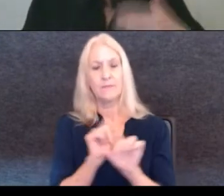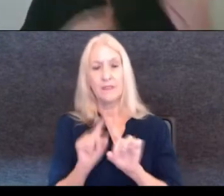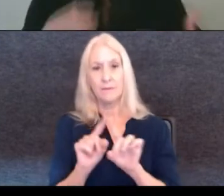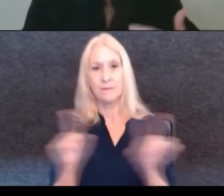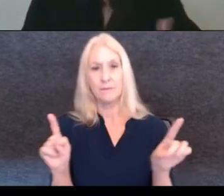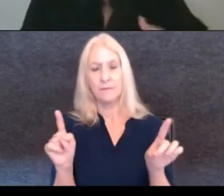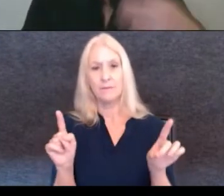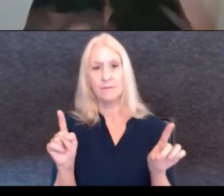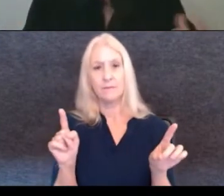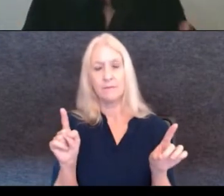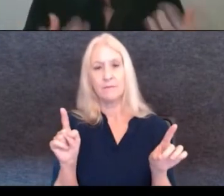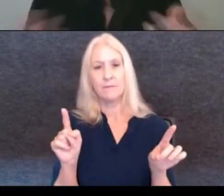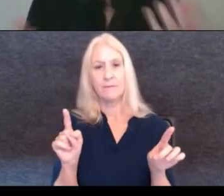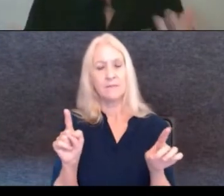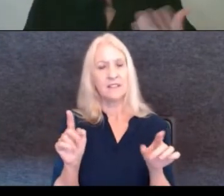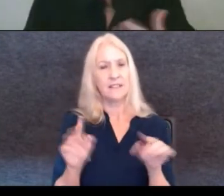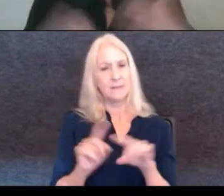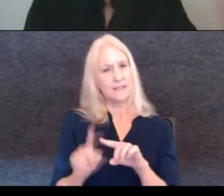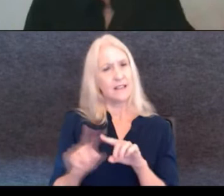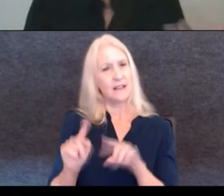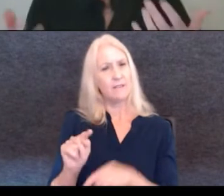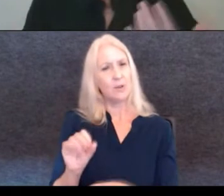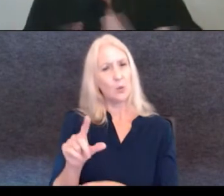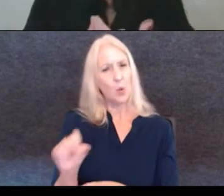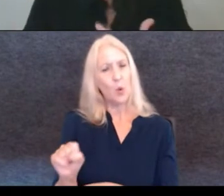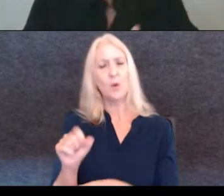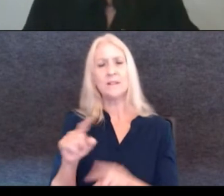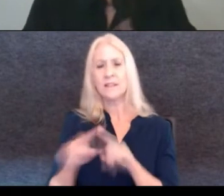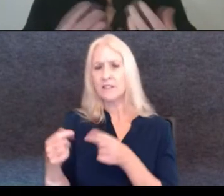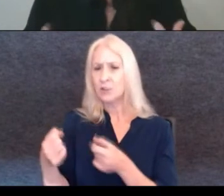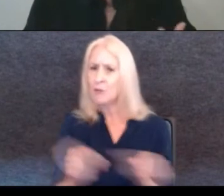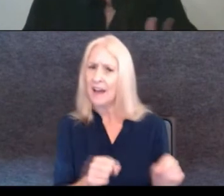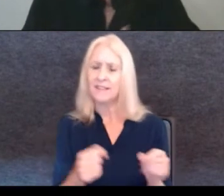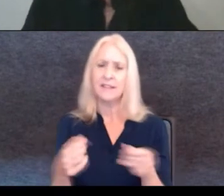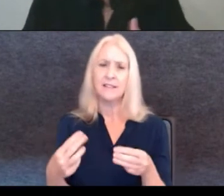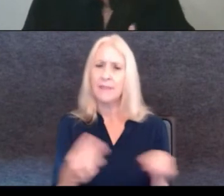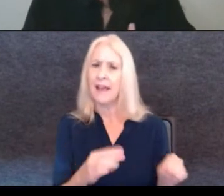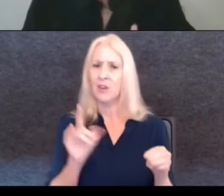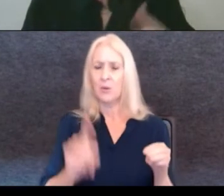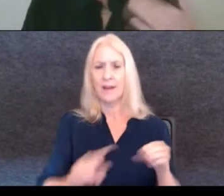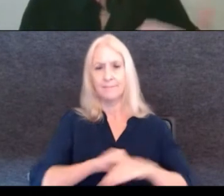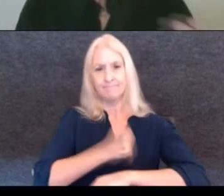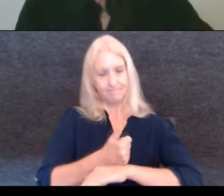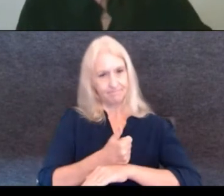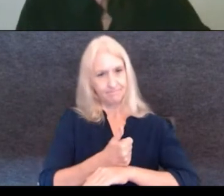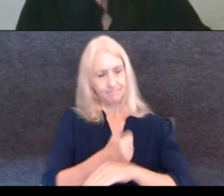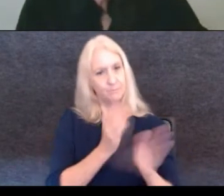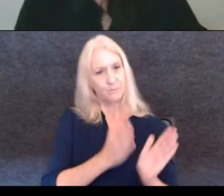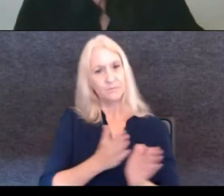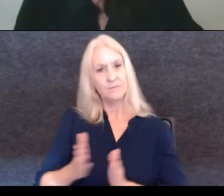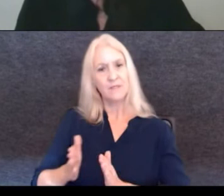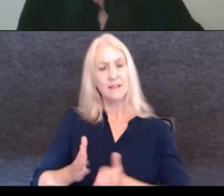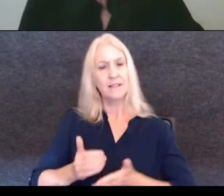tools and methodologies that you have to, strategies that you have to develop to enable you to